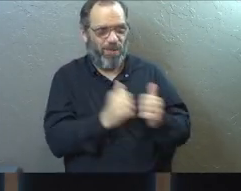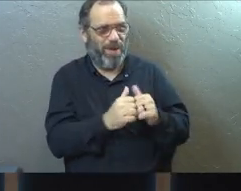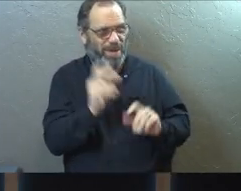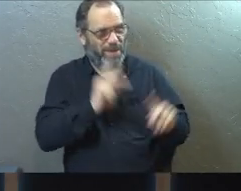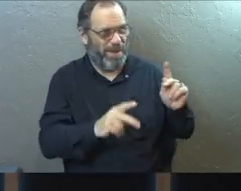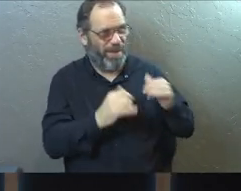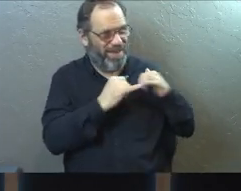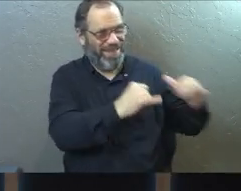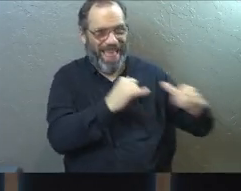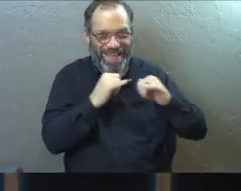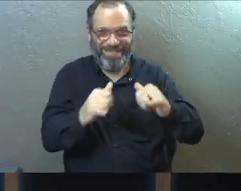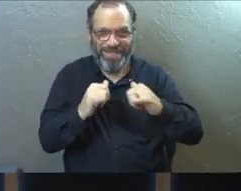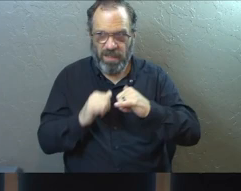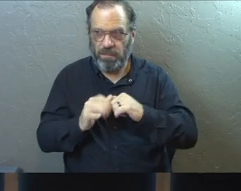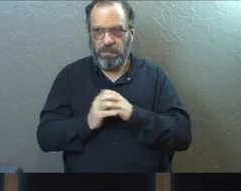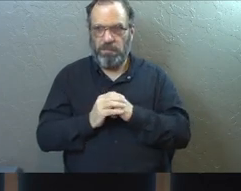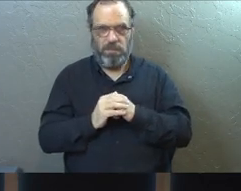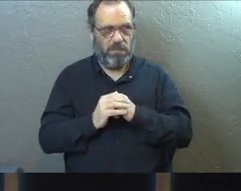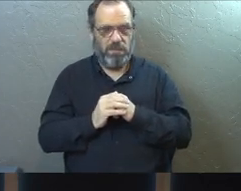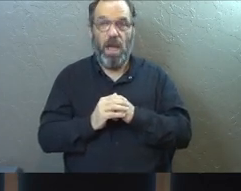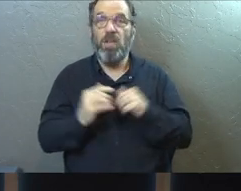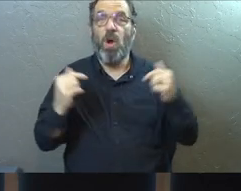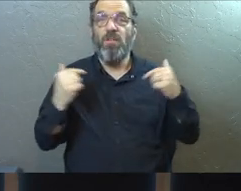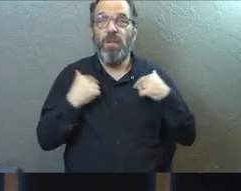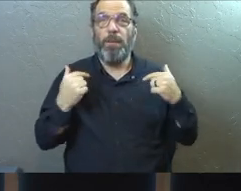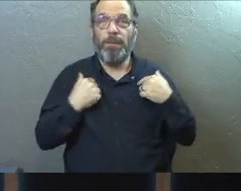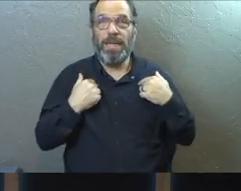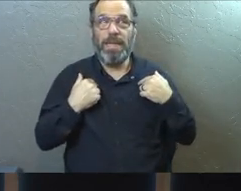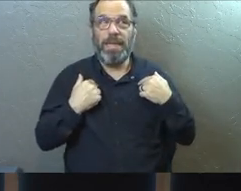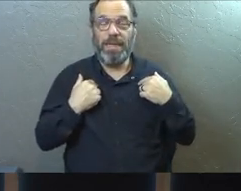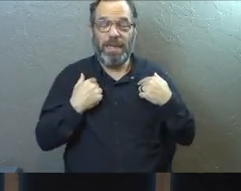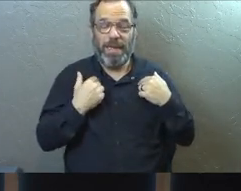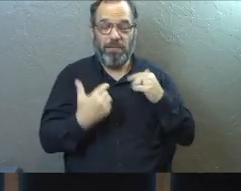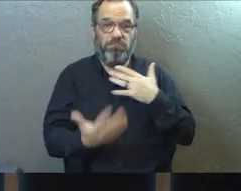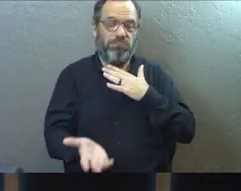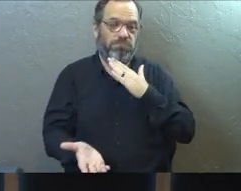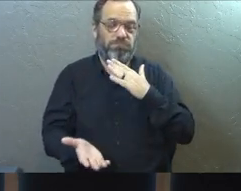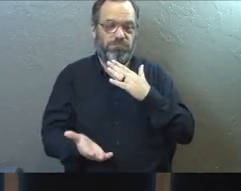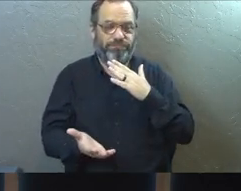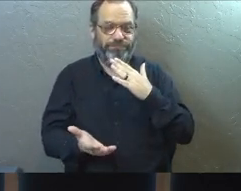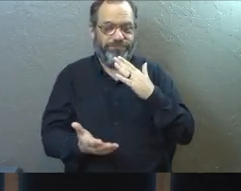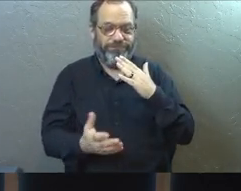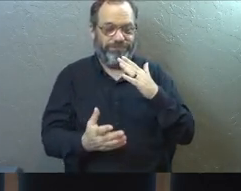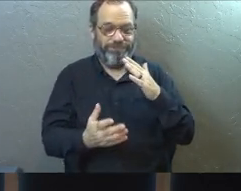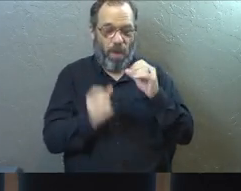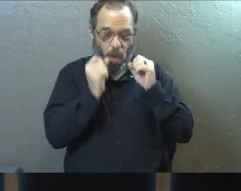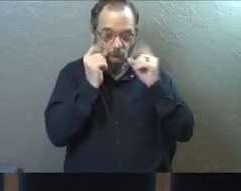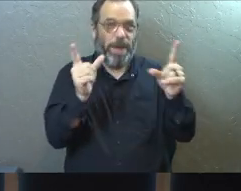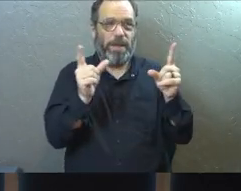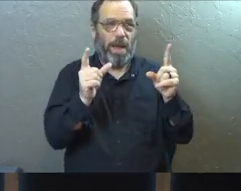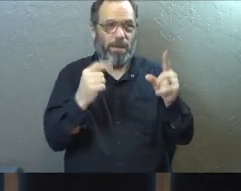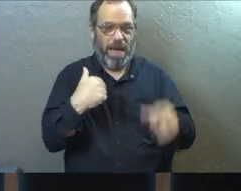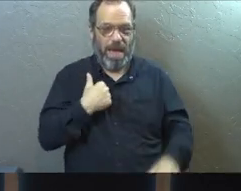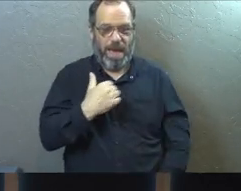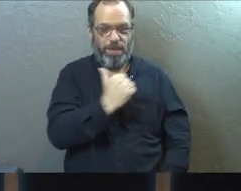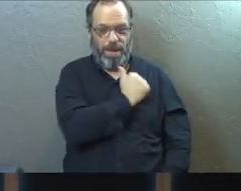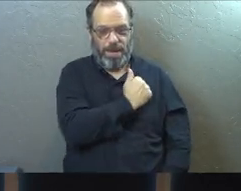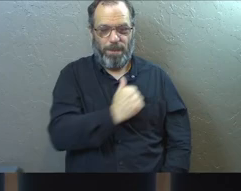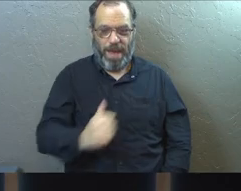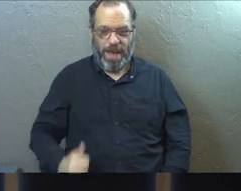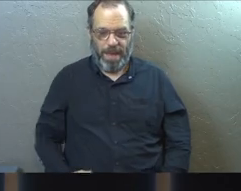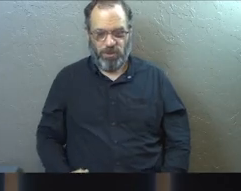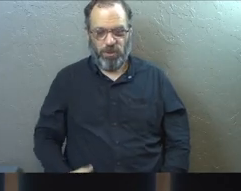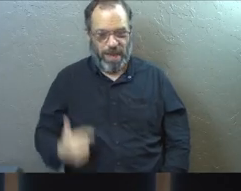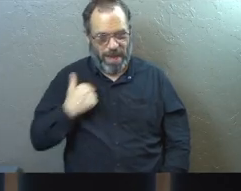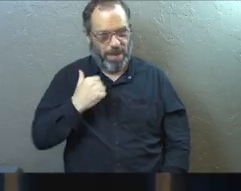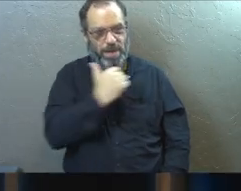by people like that, and so for me, it was the very real wake-up call and the very real realization of I'm an ambassador for Jesus